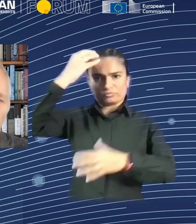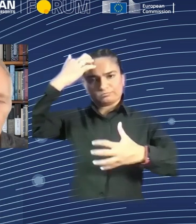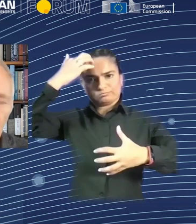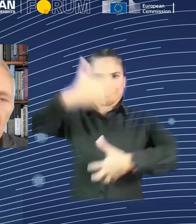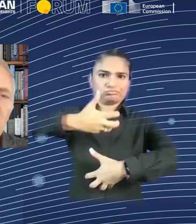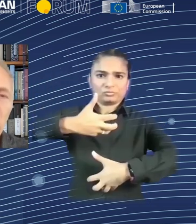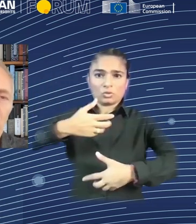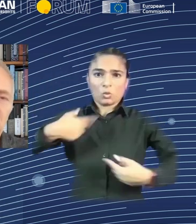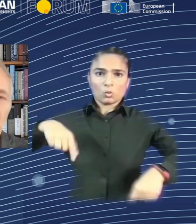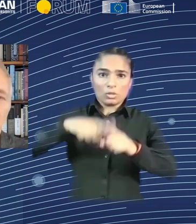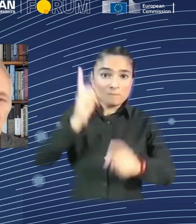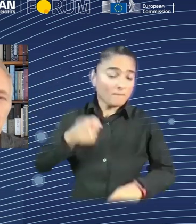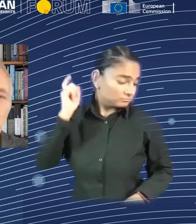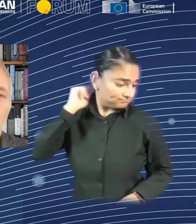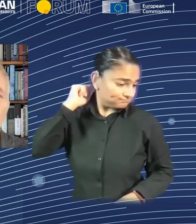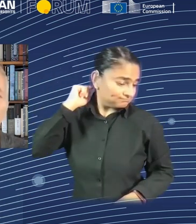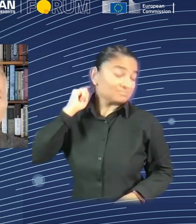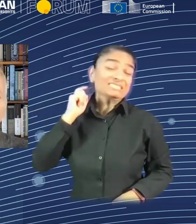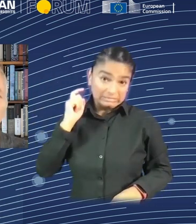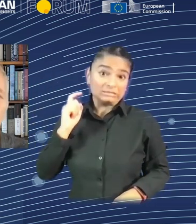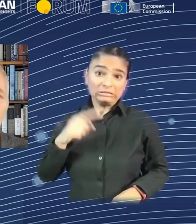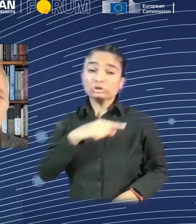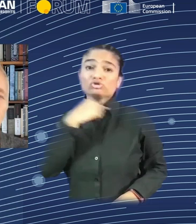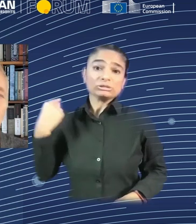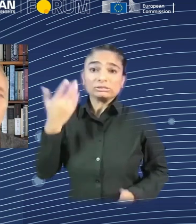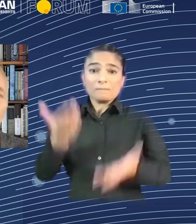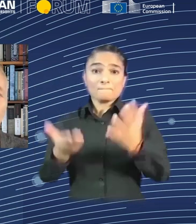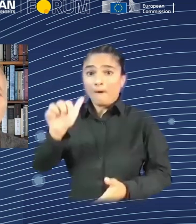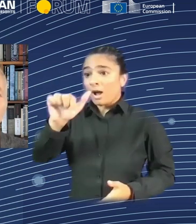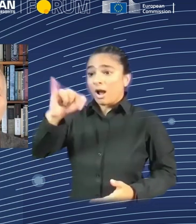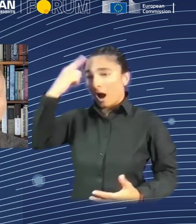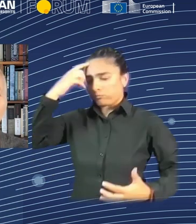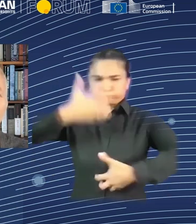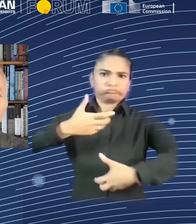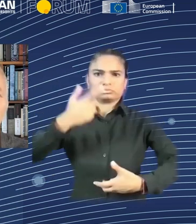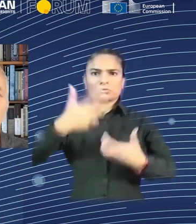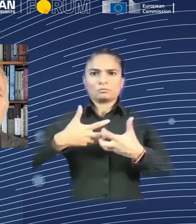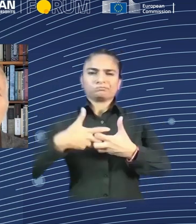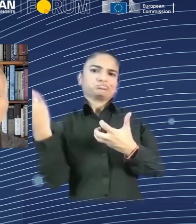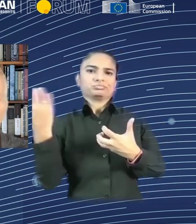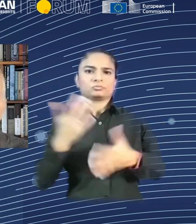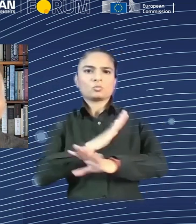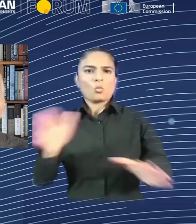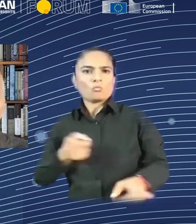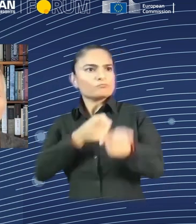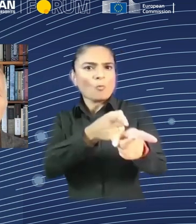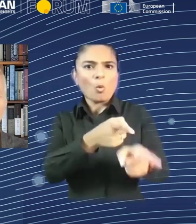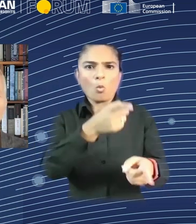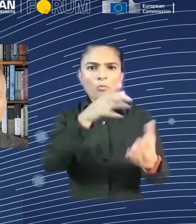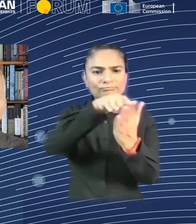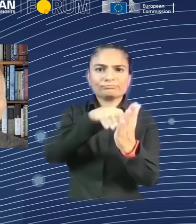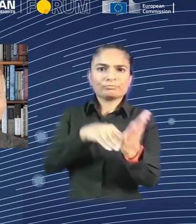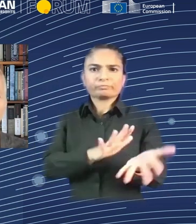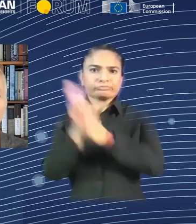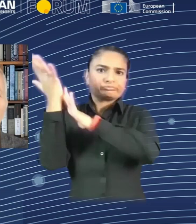In fact, many observers see this as misdirection by the big tech companies, urging government to focus on the extreme risks instead of